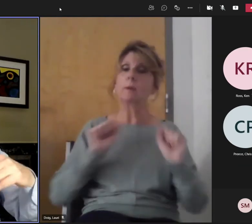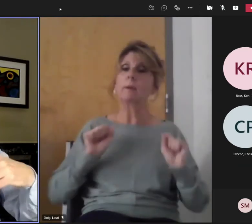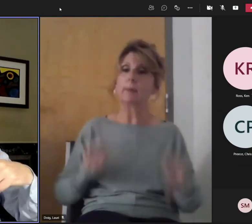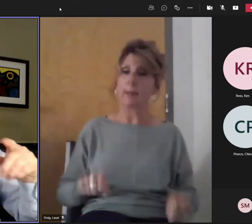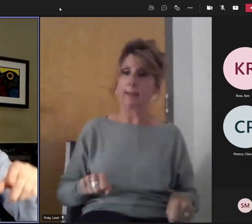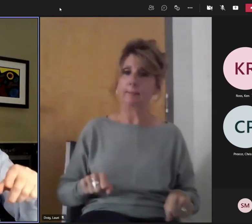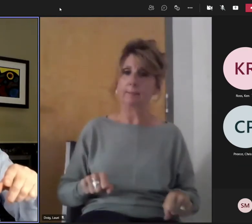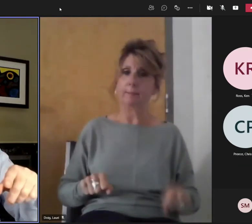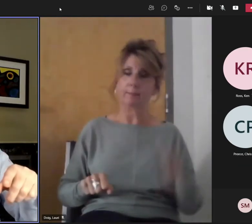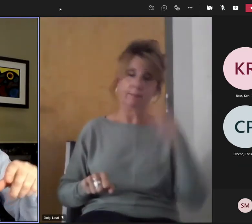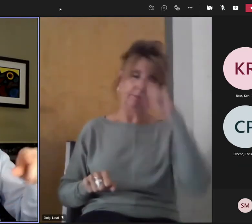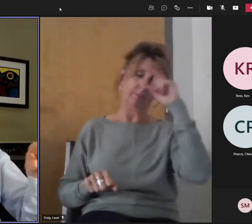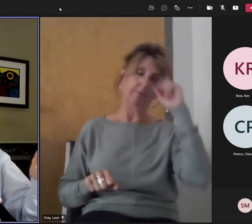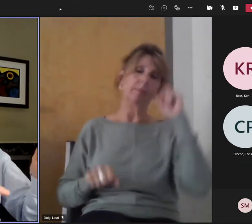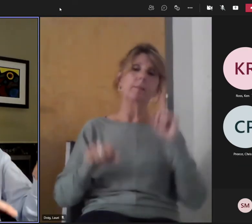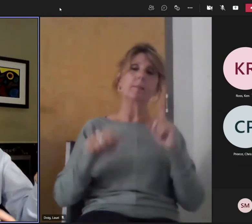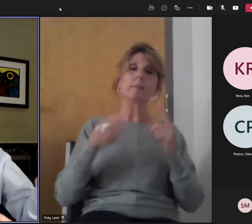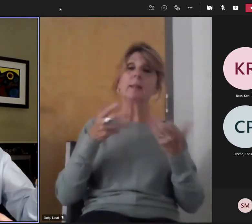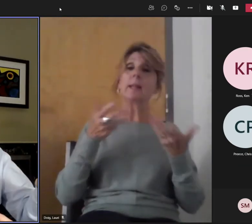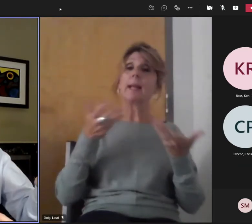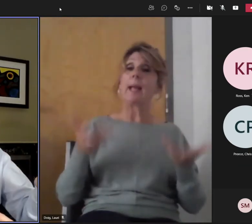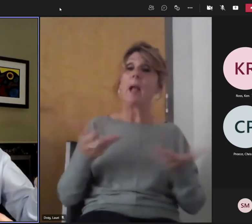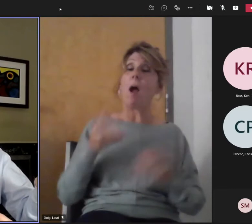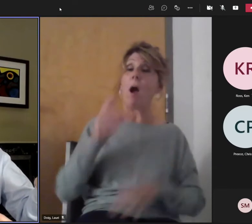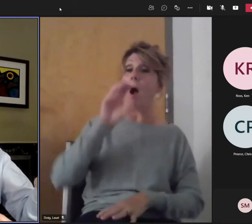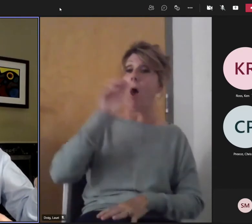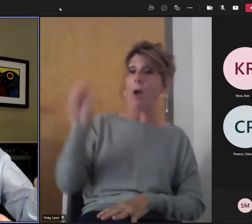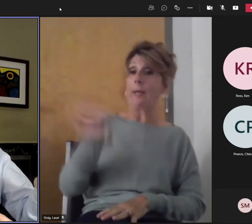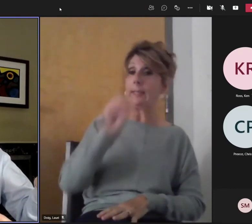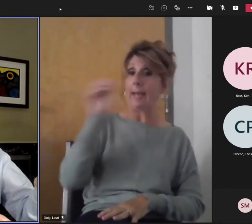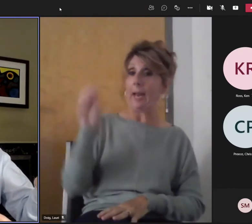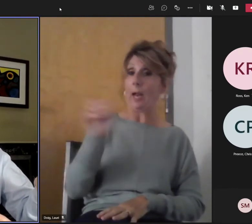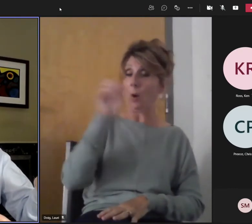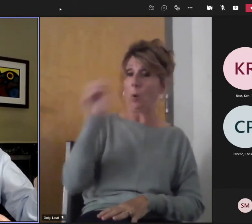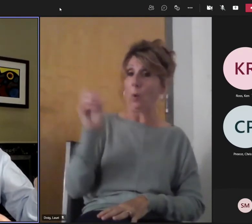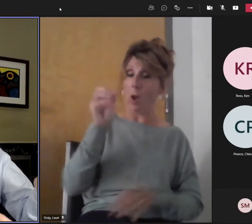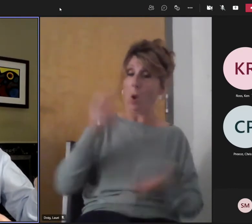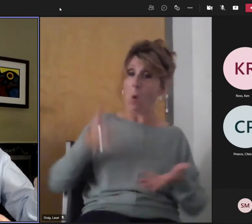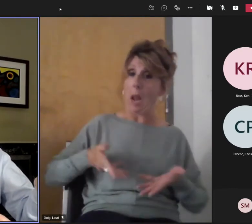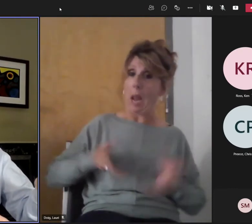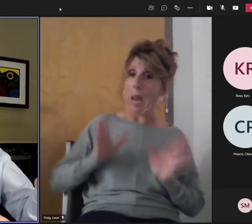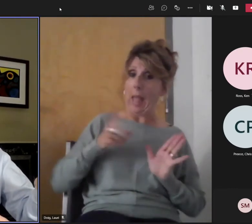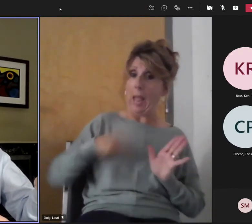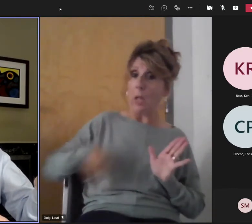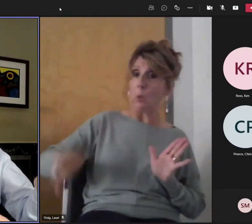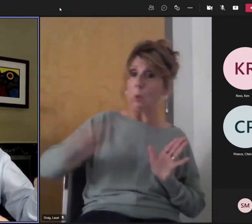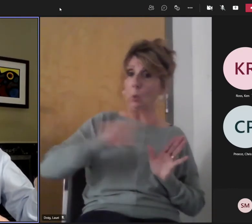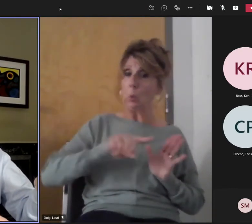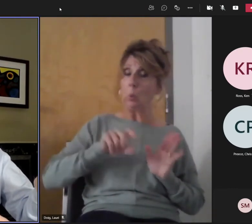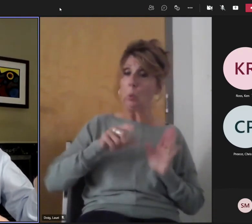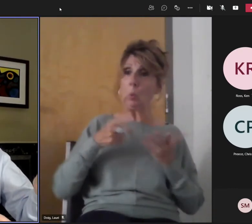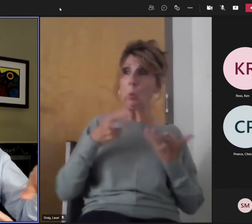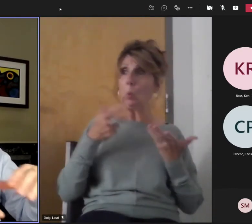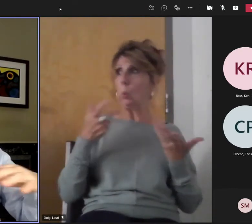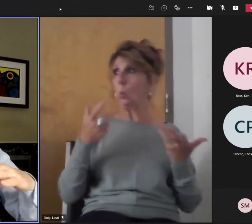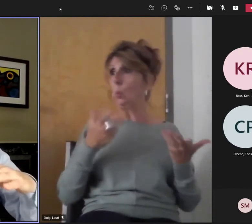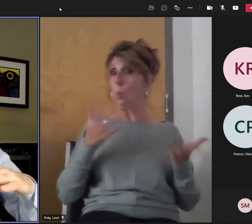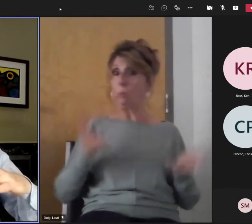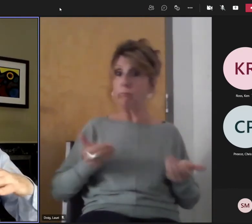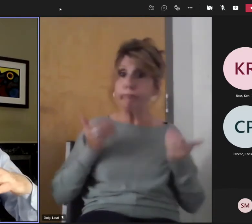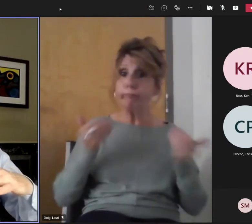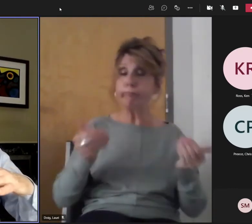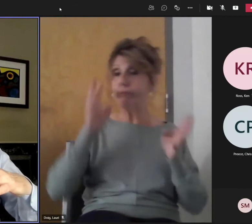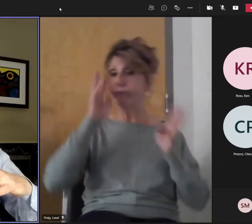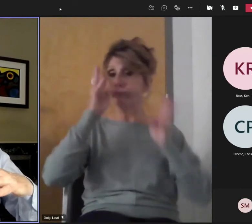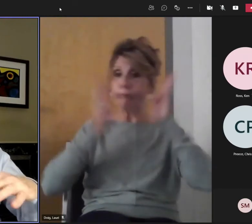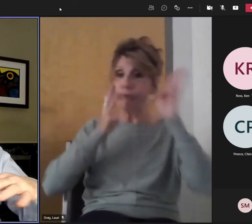say a lot of the things I said, you're not prevented from doing by policy. It's just that policy is not helping. So you're not